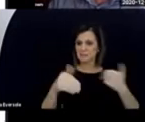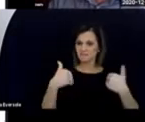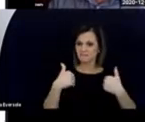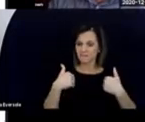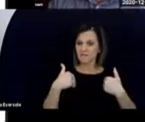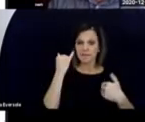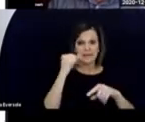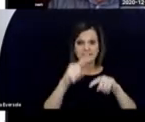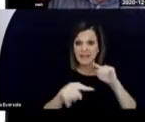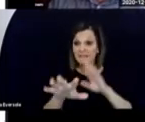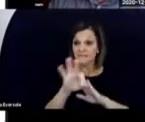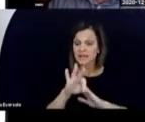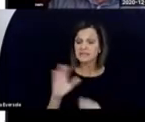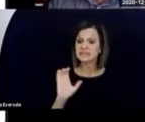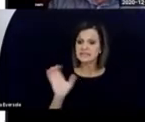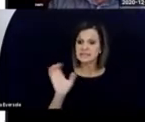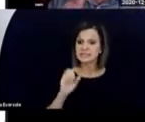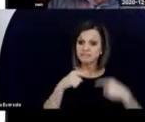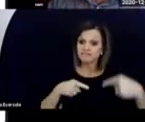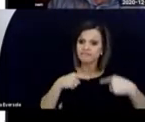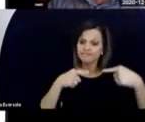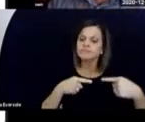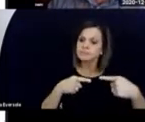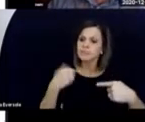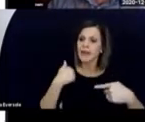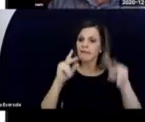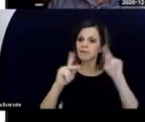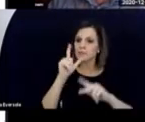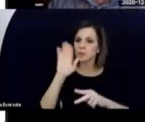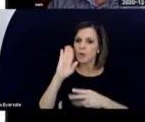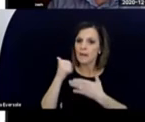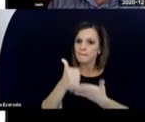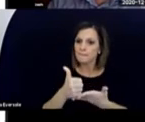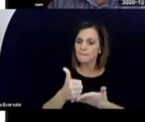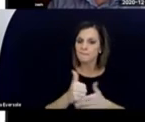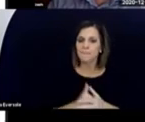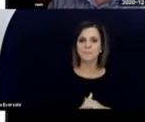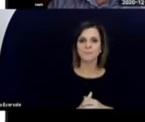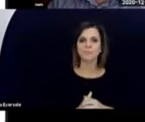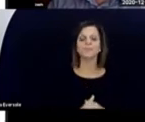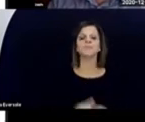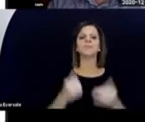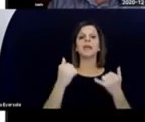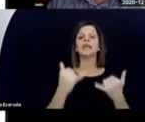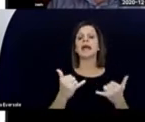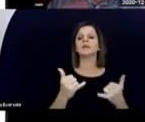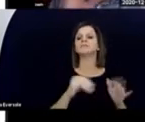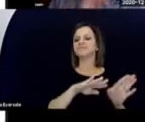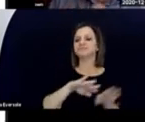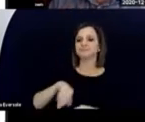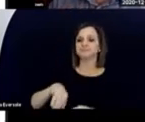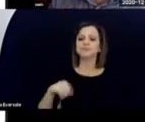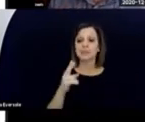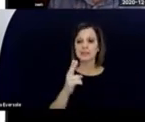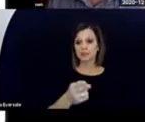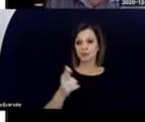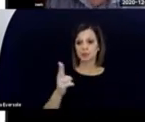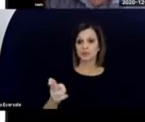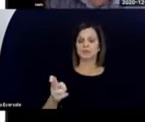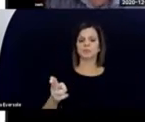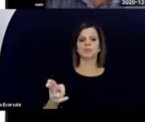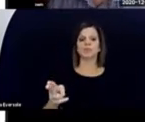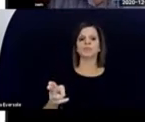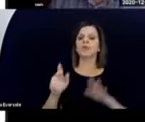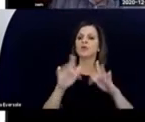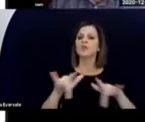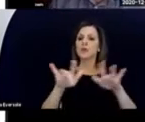So to move on to the history part, the recorded history, there's